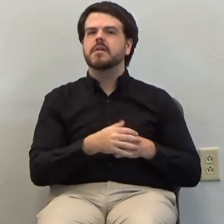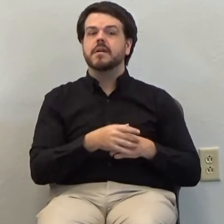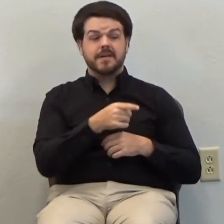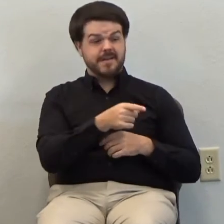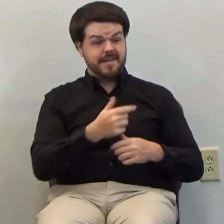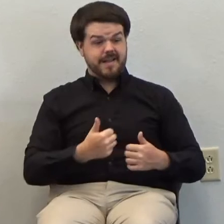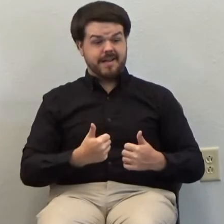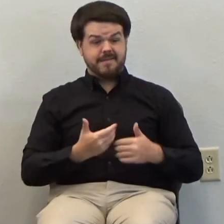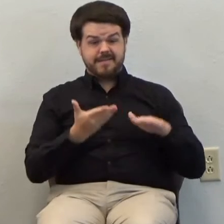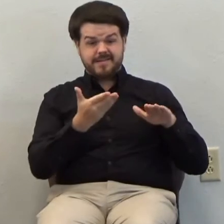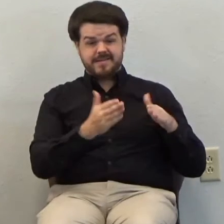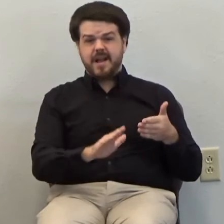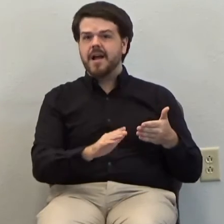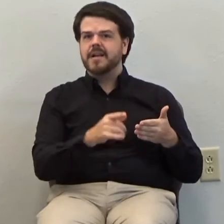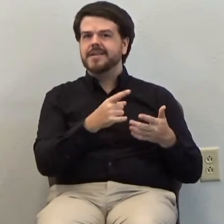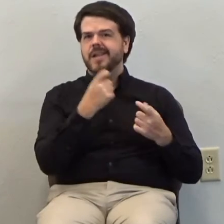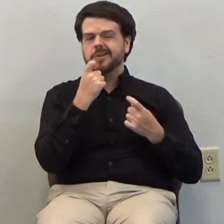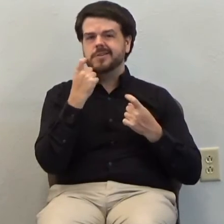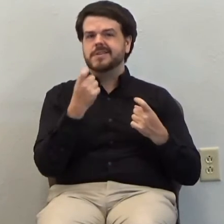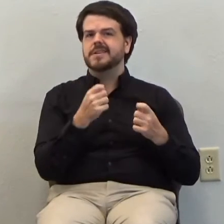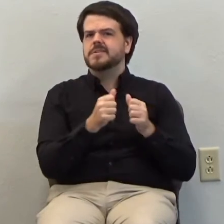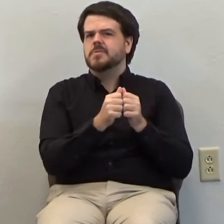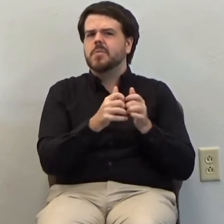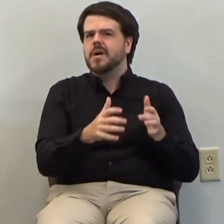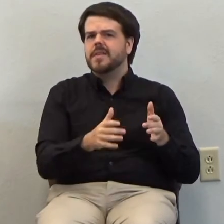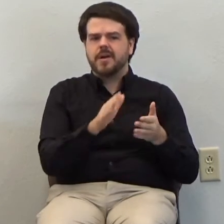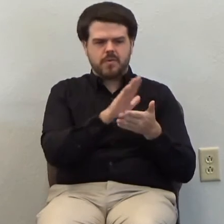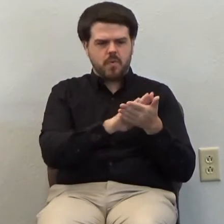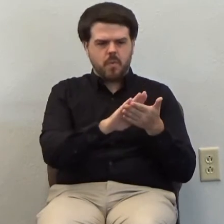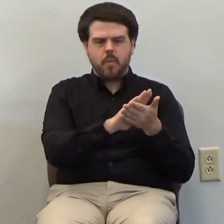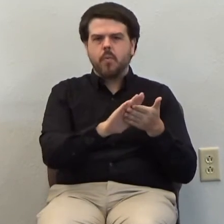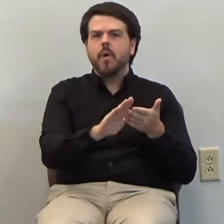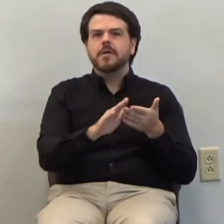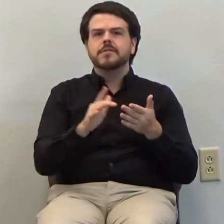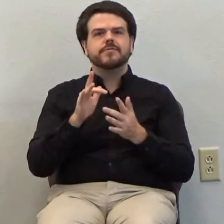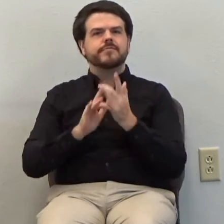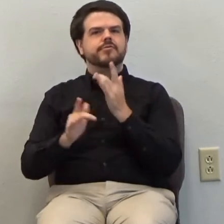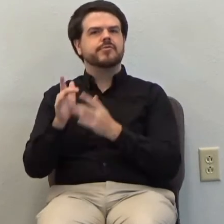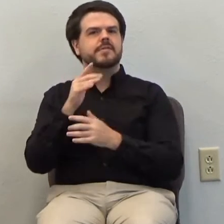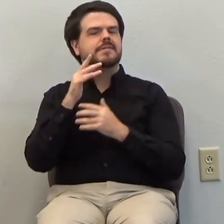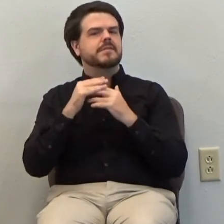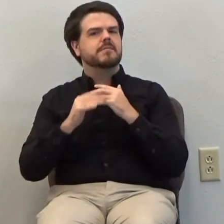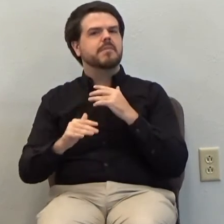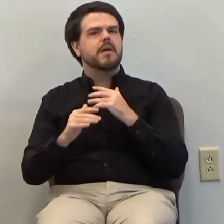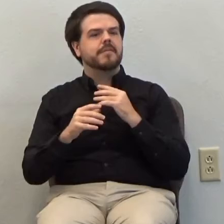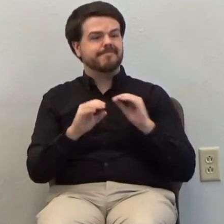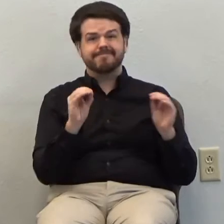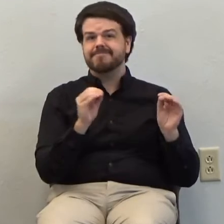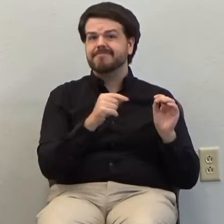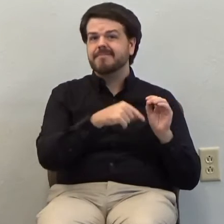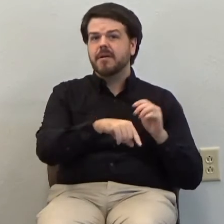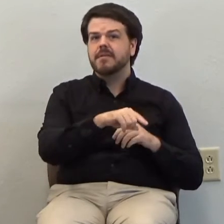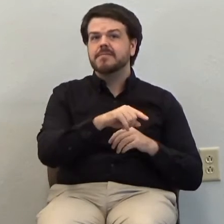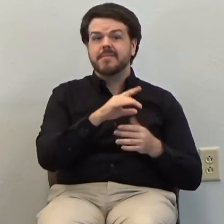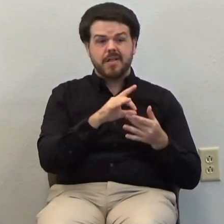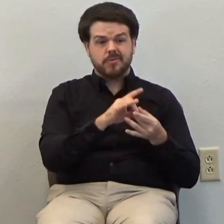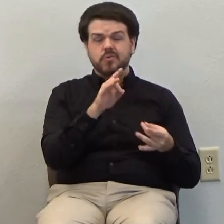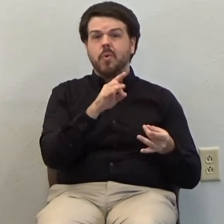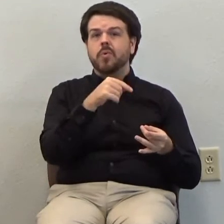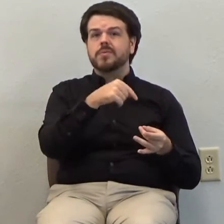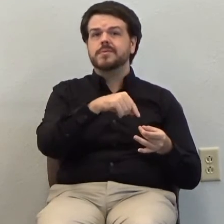having had their sins washed away by the blood of Christ, their souls